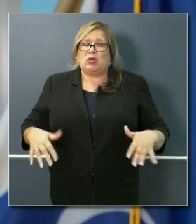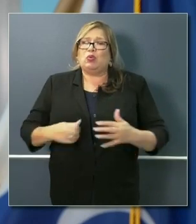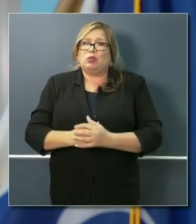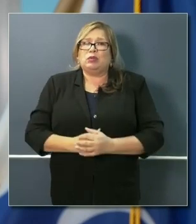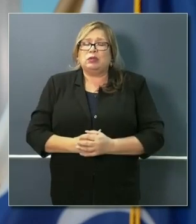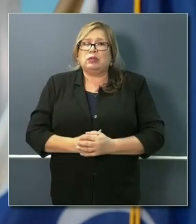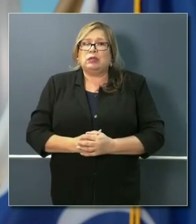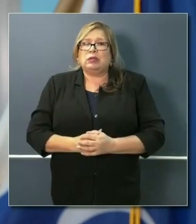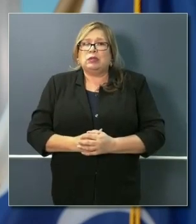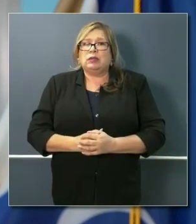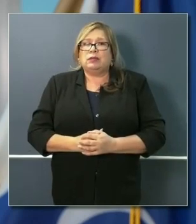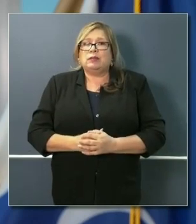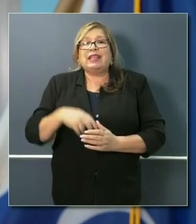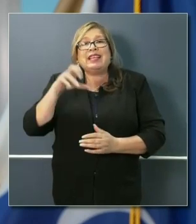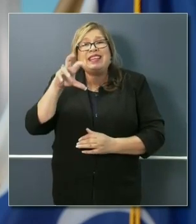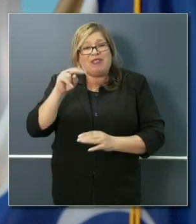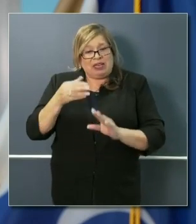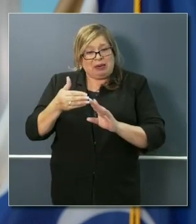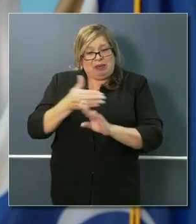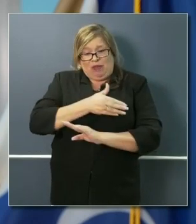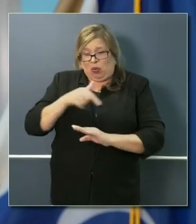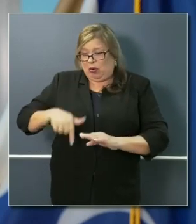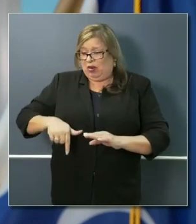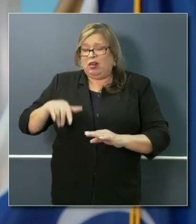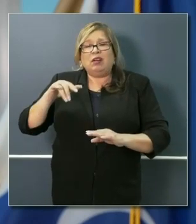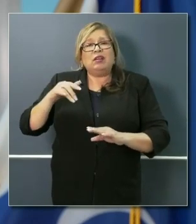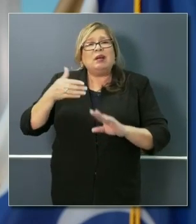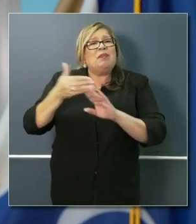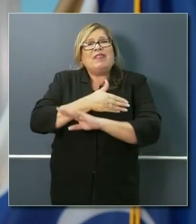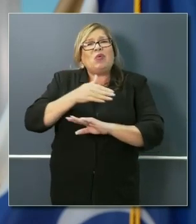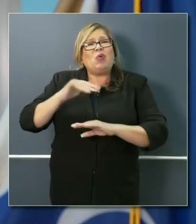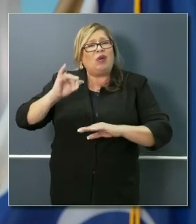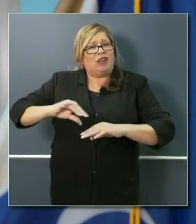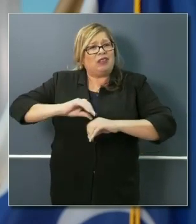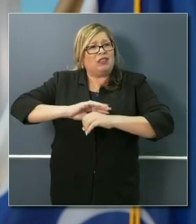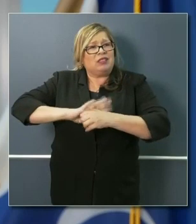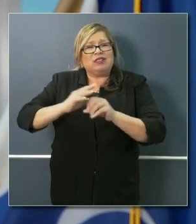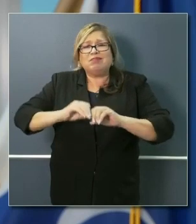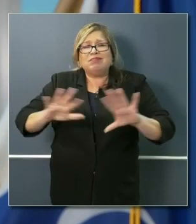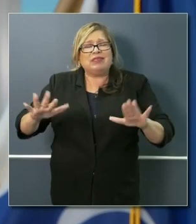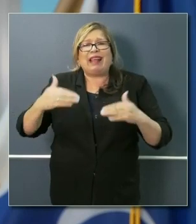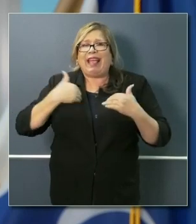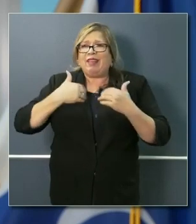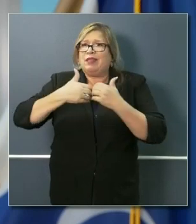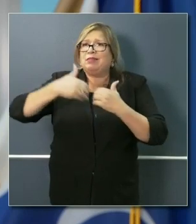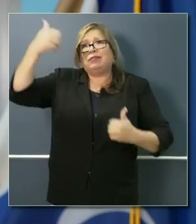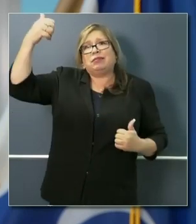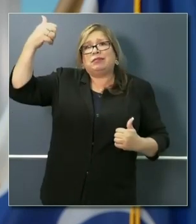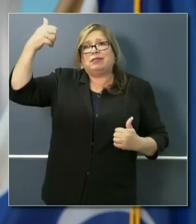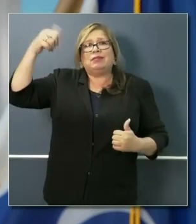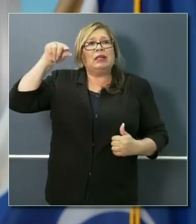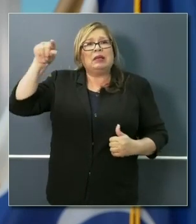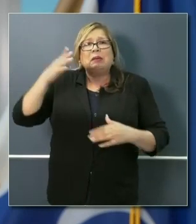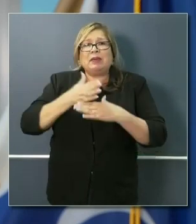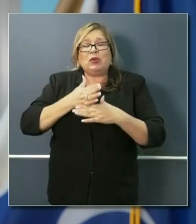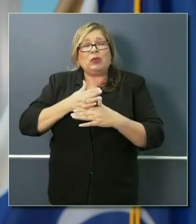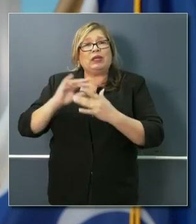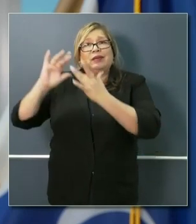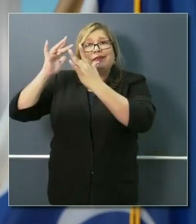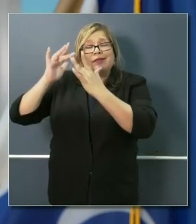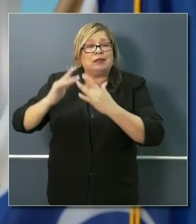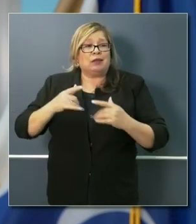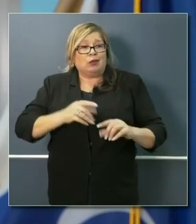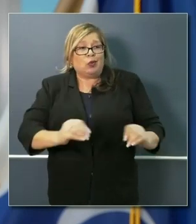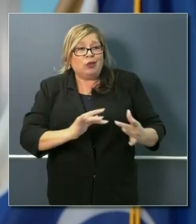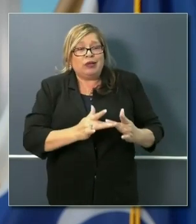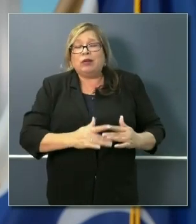we were even before this crisis, which was unacceptable, the digital divide and the disparities that exist